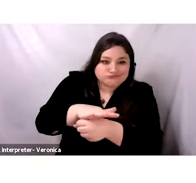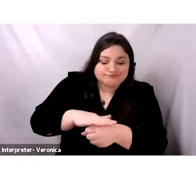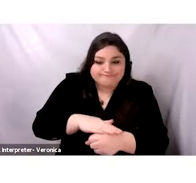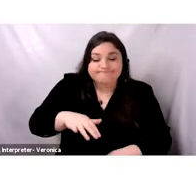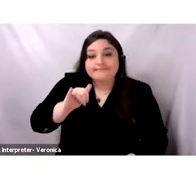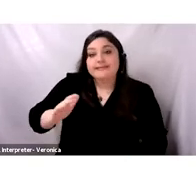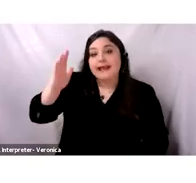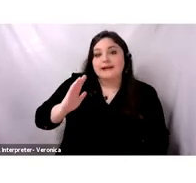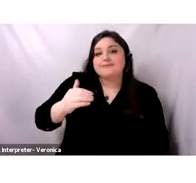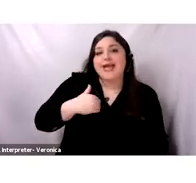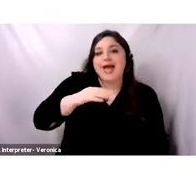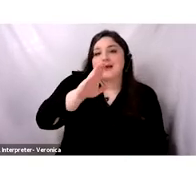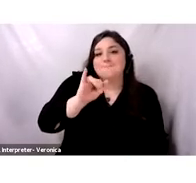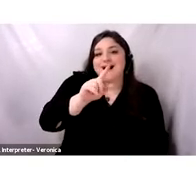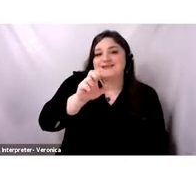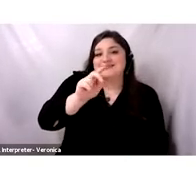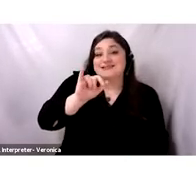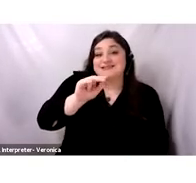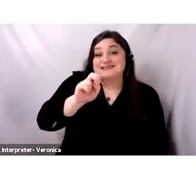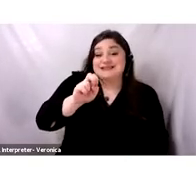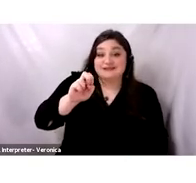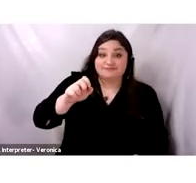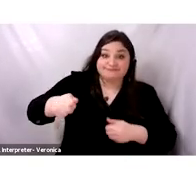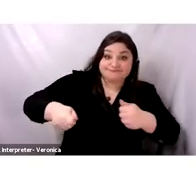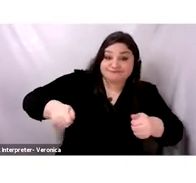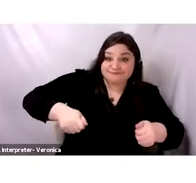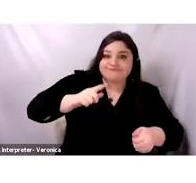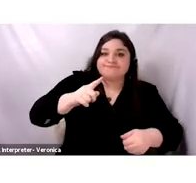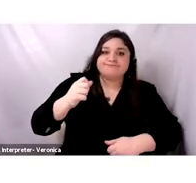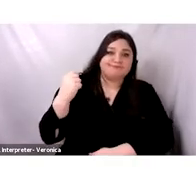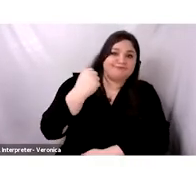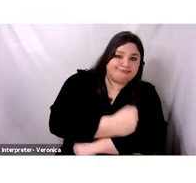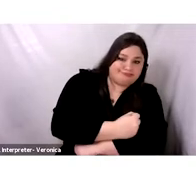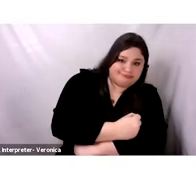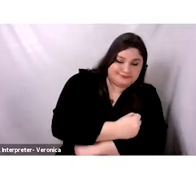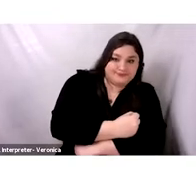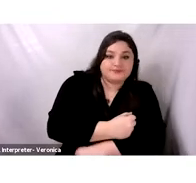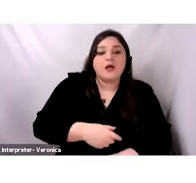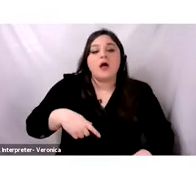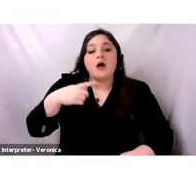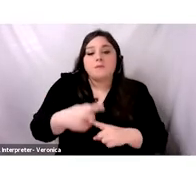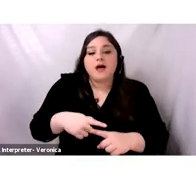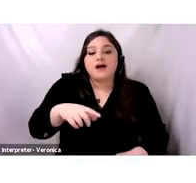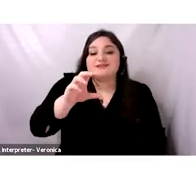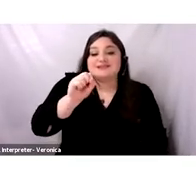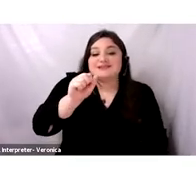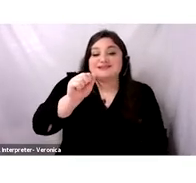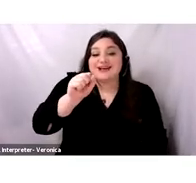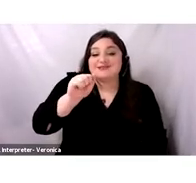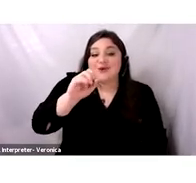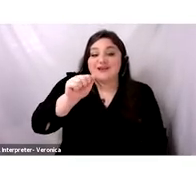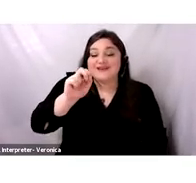Byzantine authority in the Eastern Mediterranean and the demise of Sassanian Persia, keep in mind